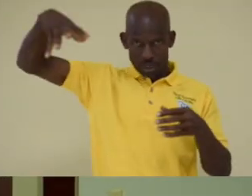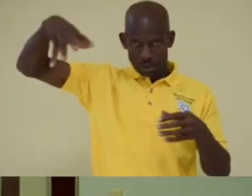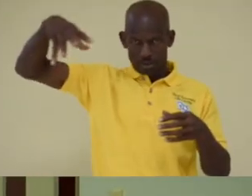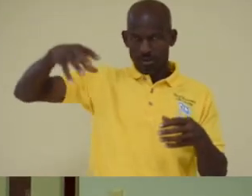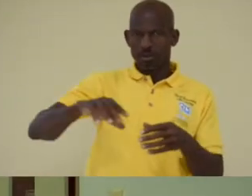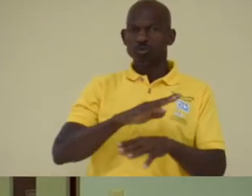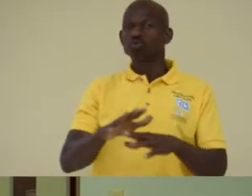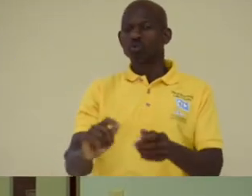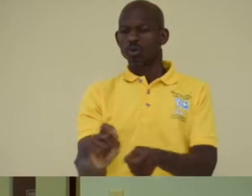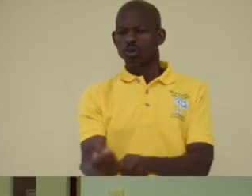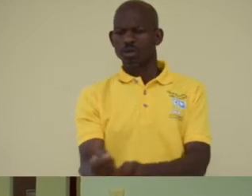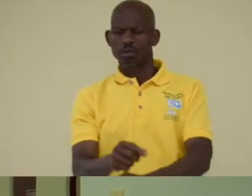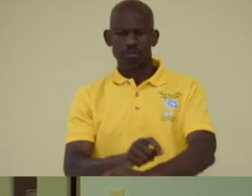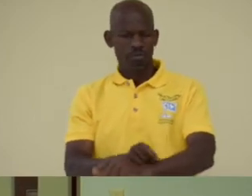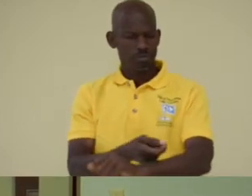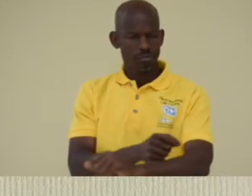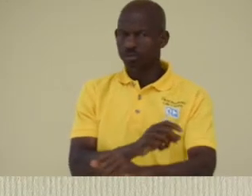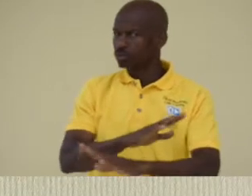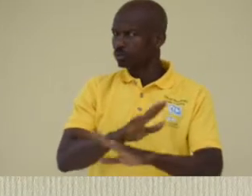Be prepared for aftershocks.